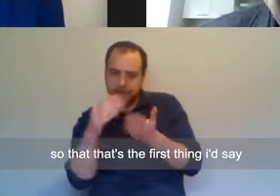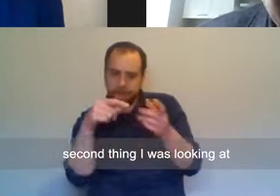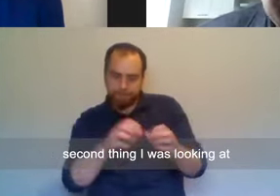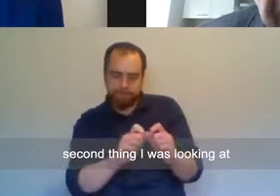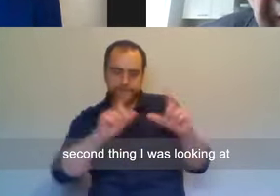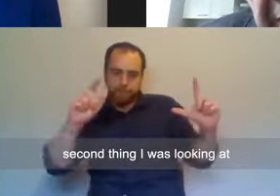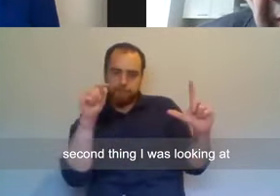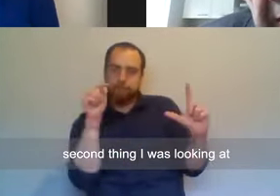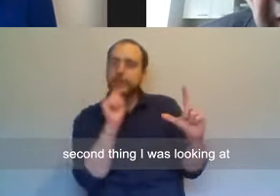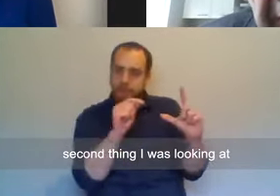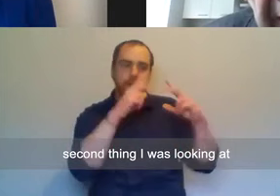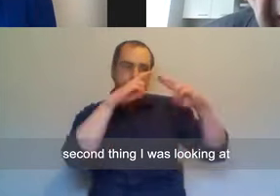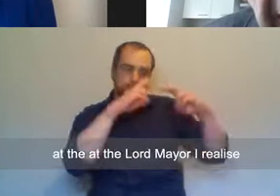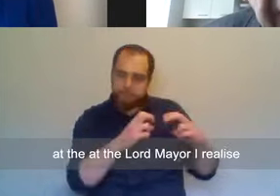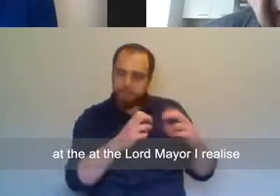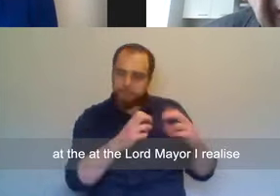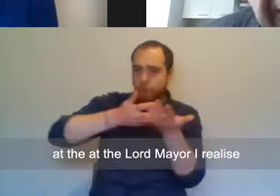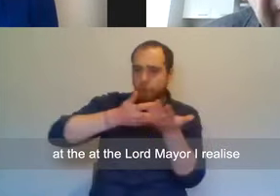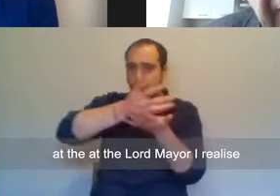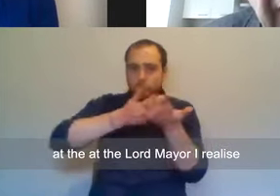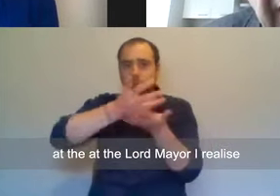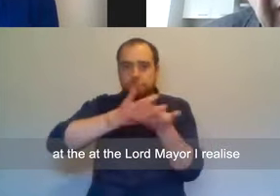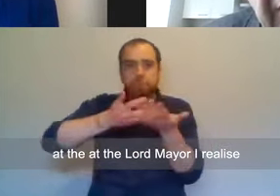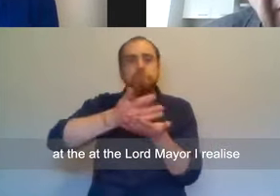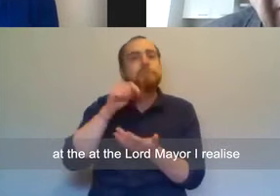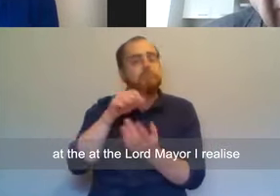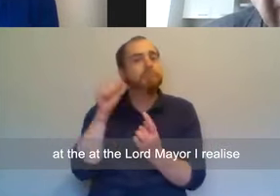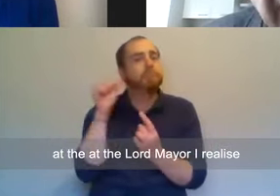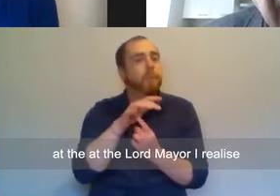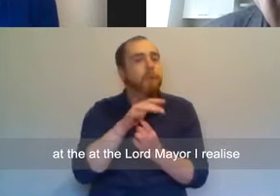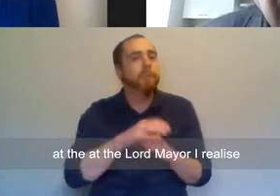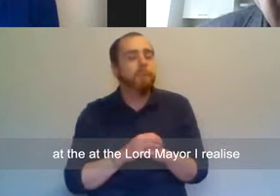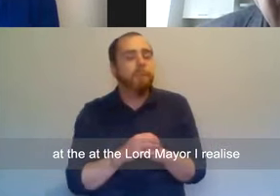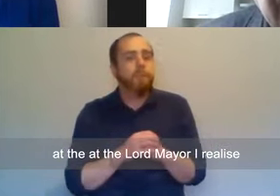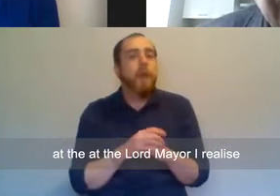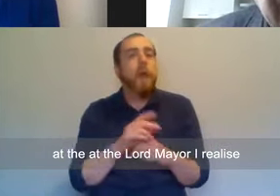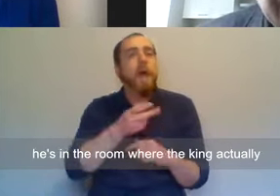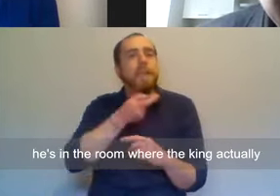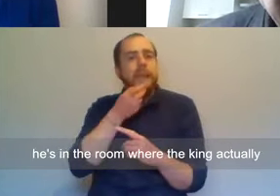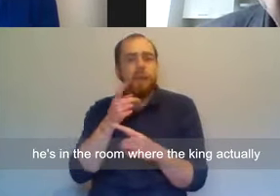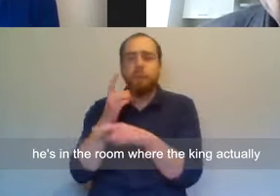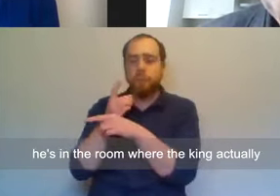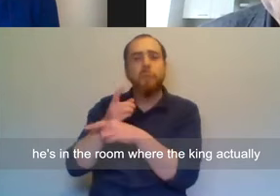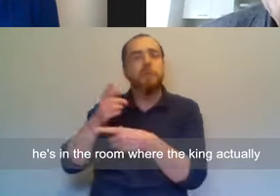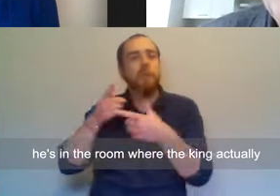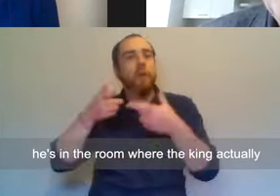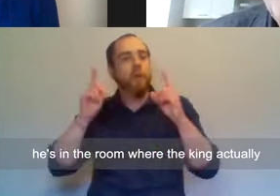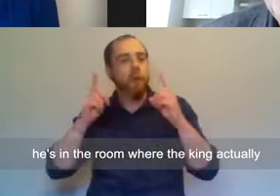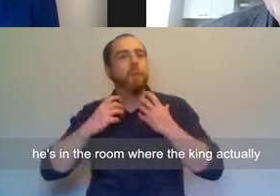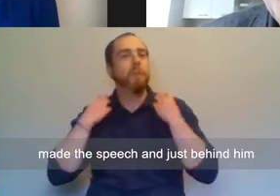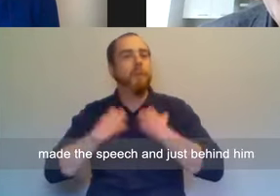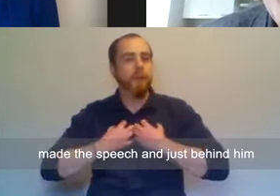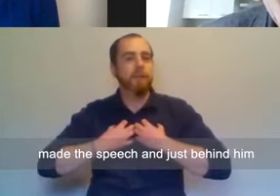say. Second thing I was looking at the Lord Mayor, I realised he's in the room where the King